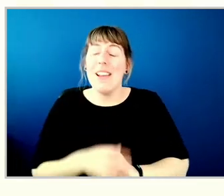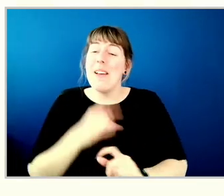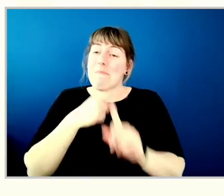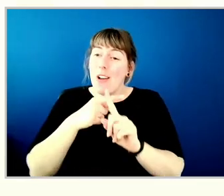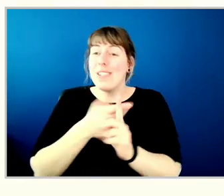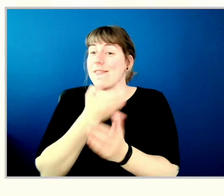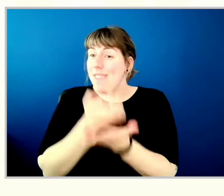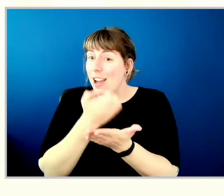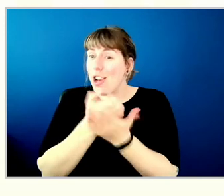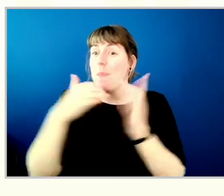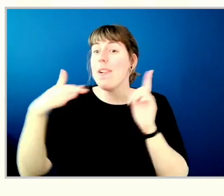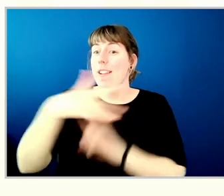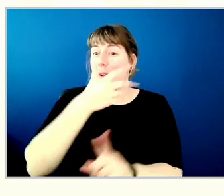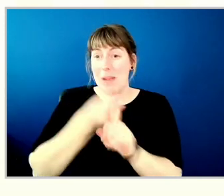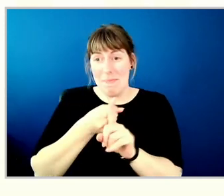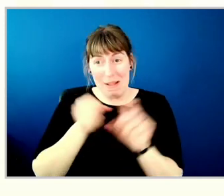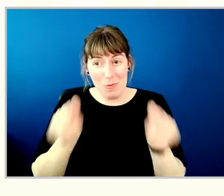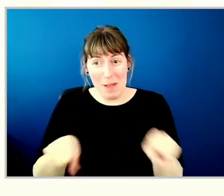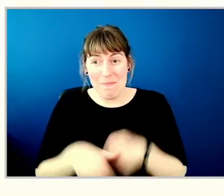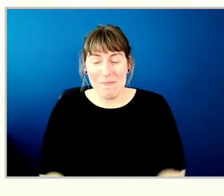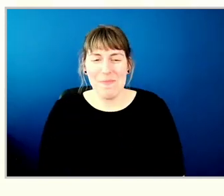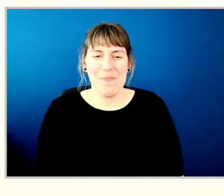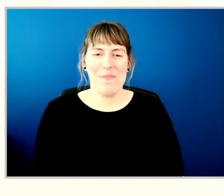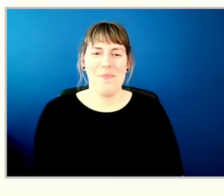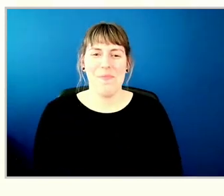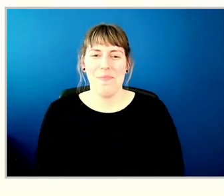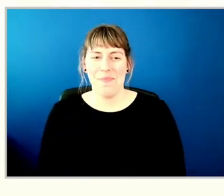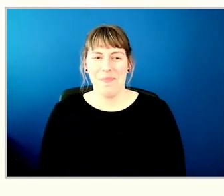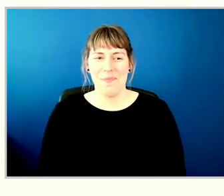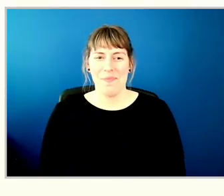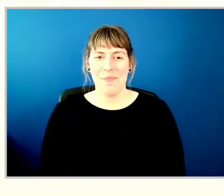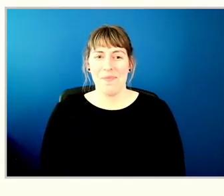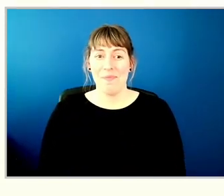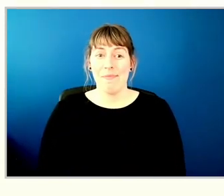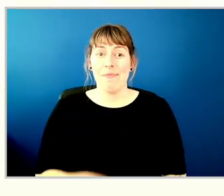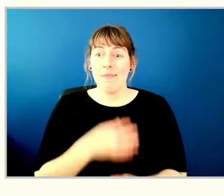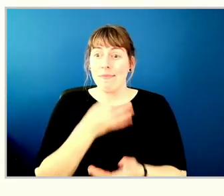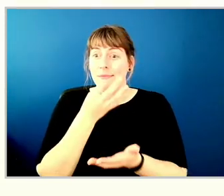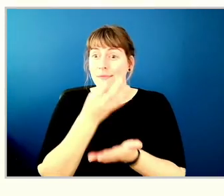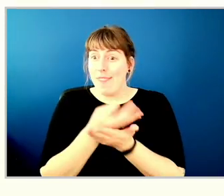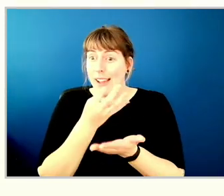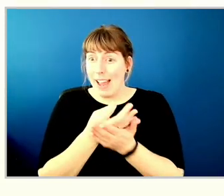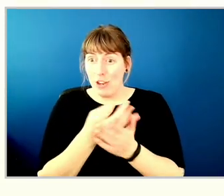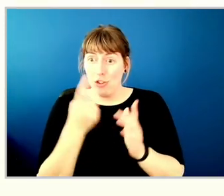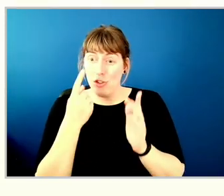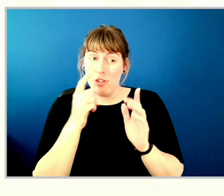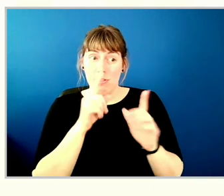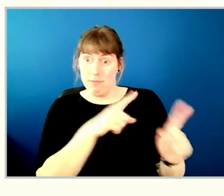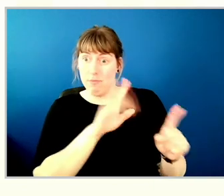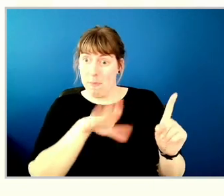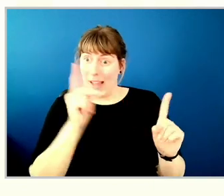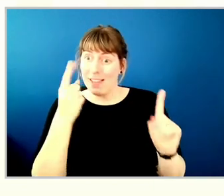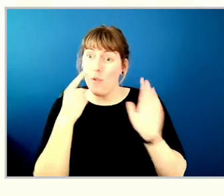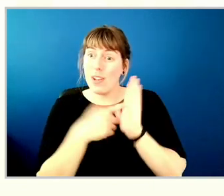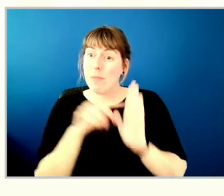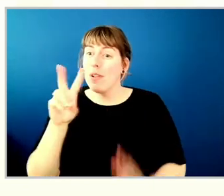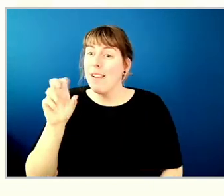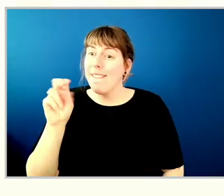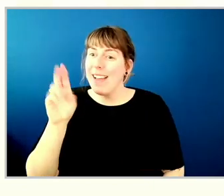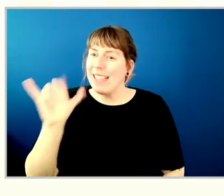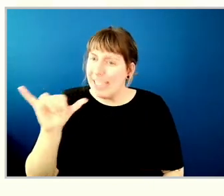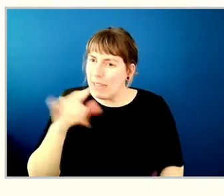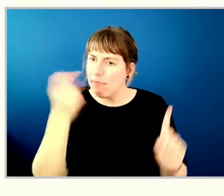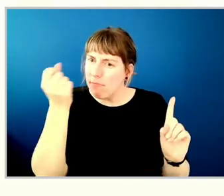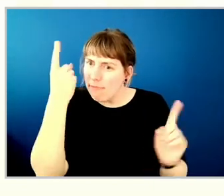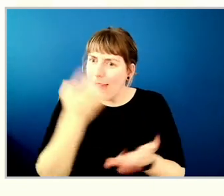and environmental impact we're looking for financial institutes like van city that understand the economics that